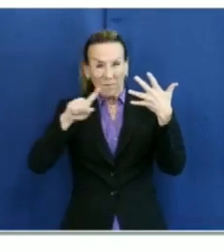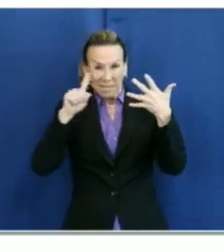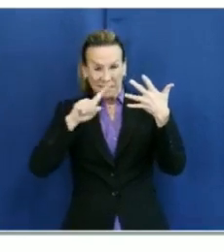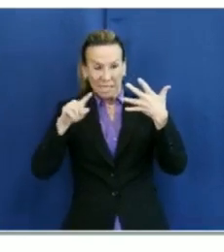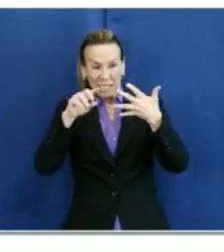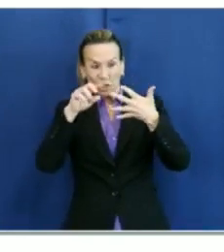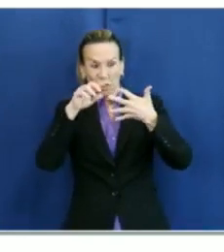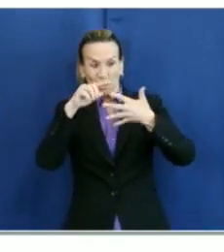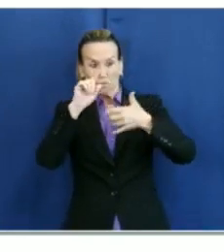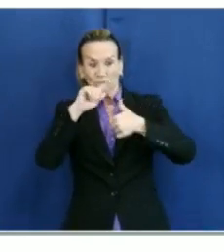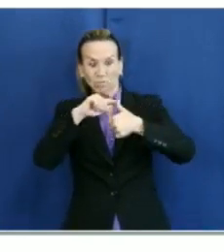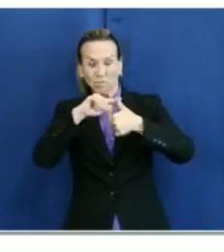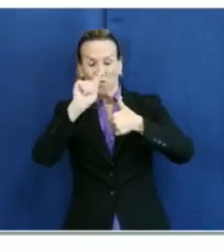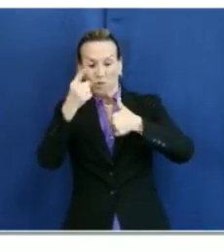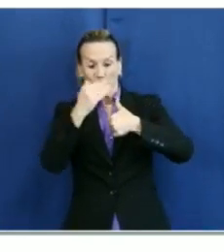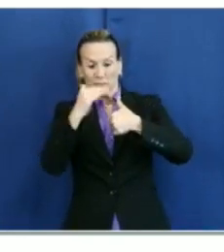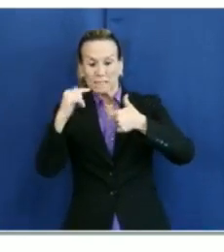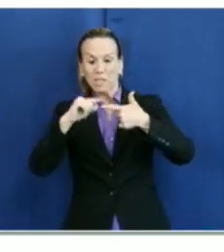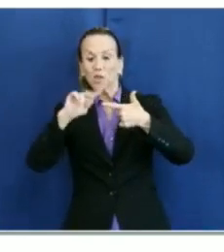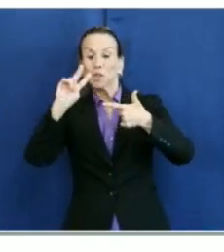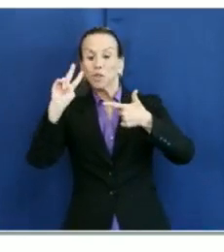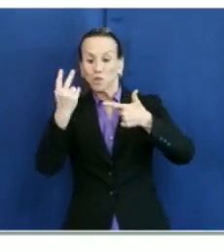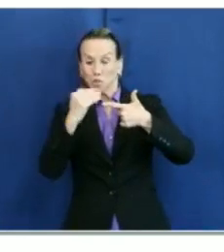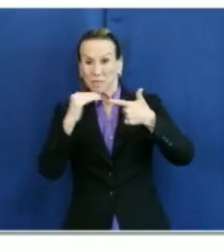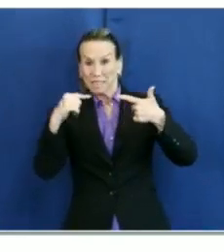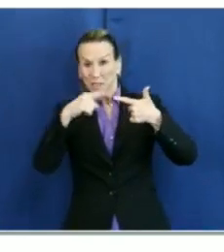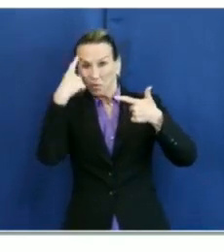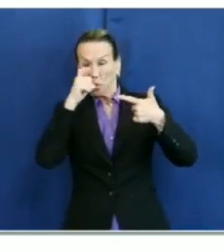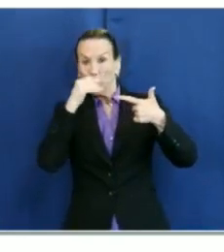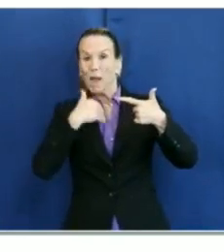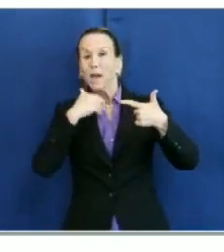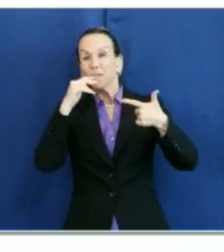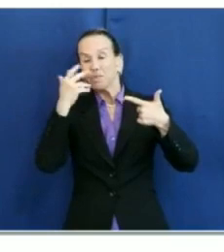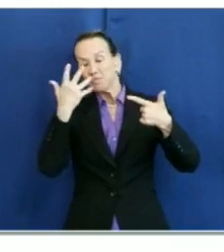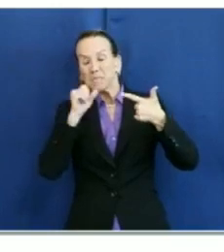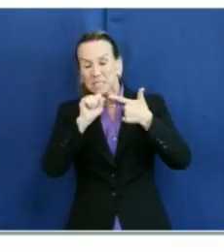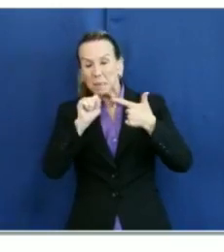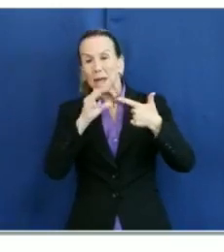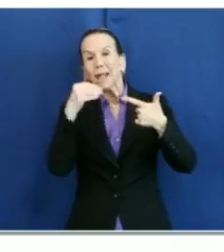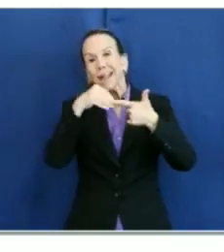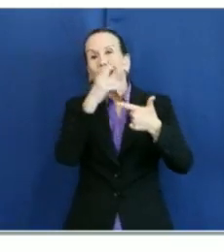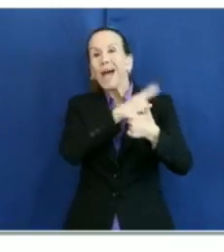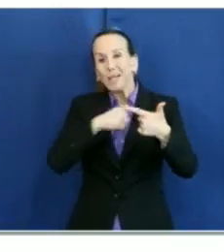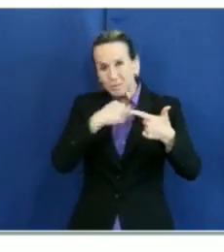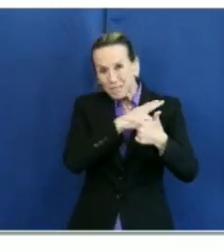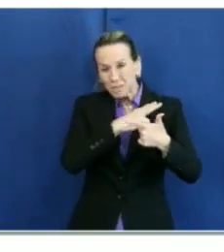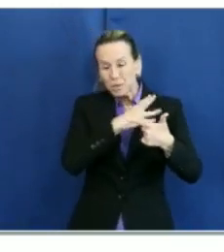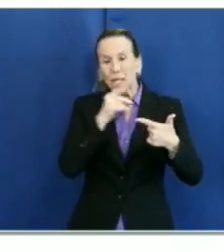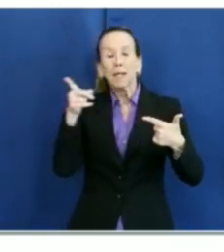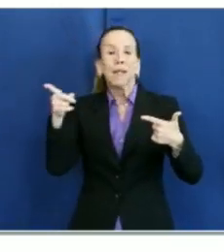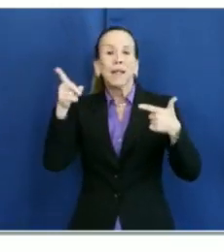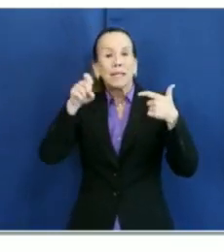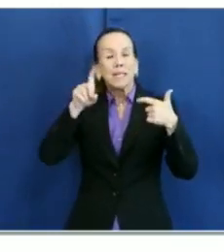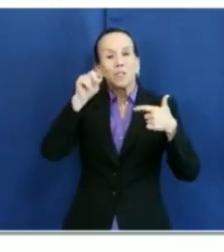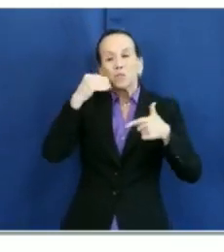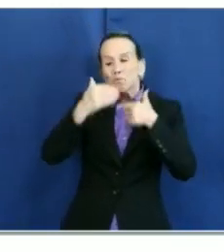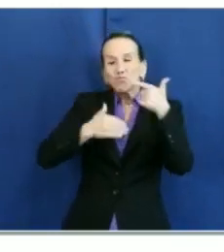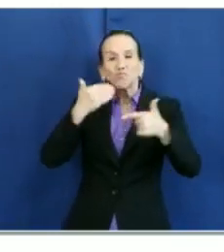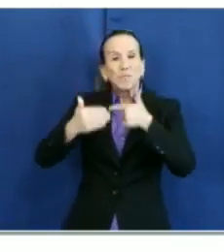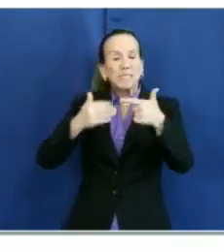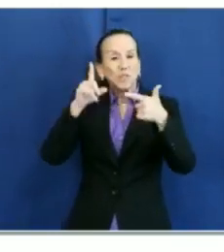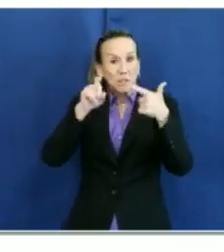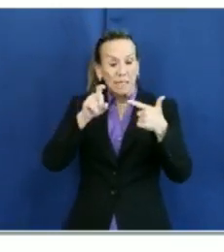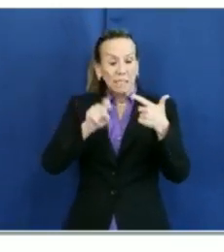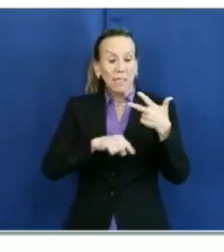Tier two, other symptomatic individuals in hospitals and procedure testing. Tier three,